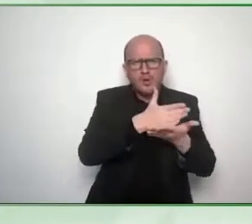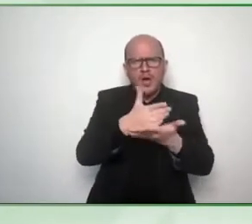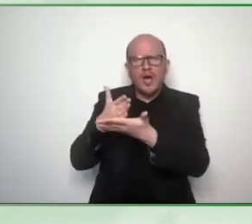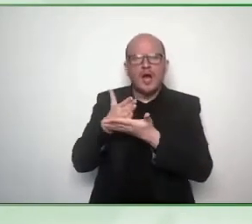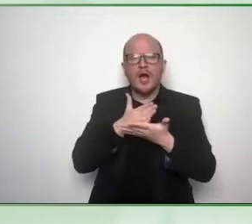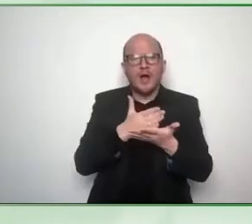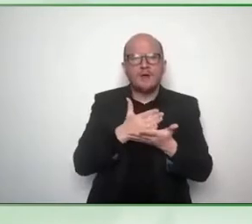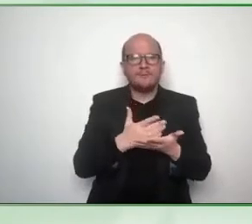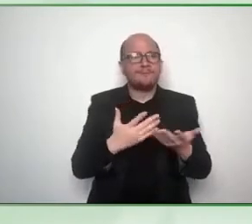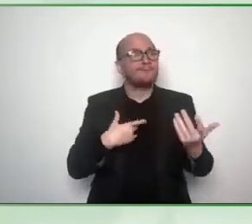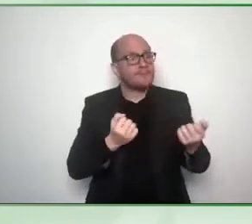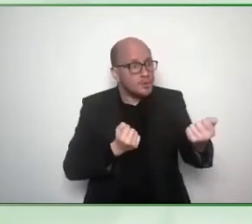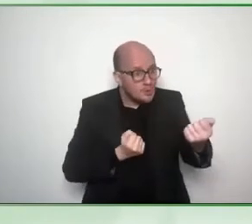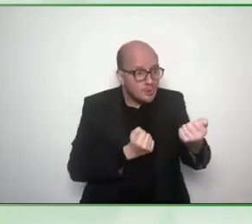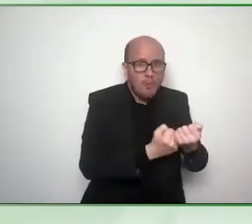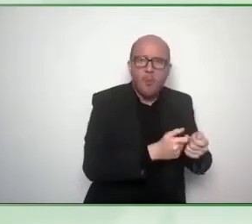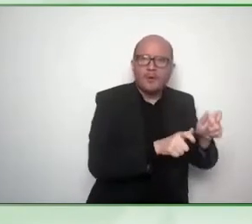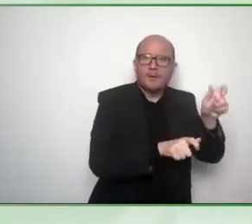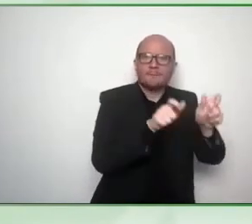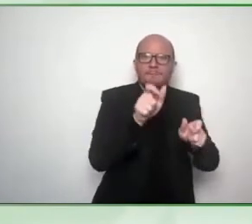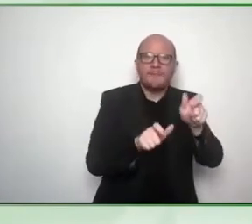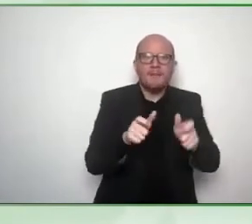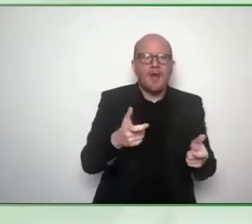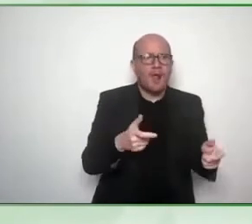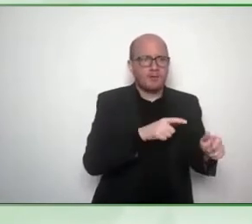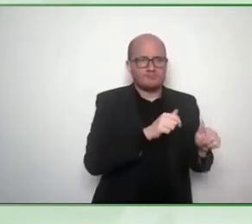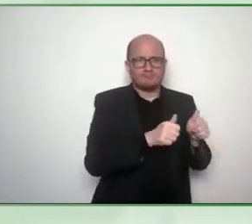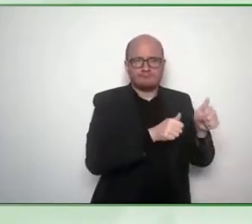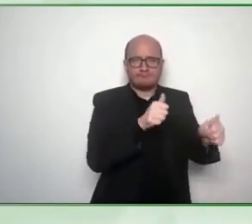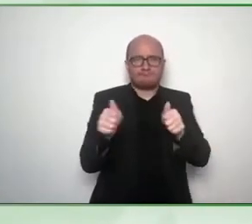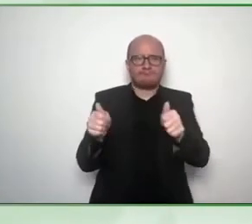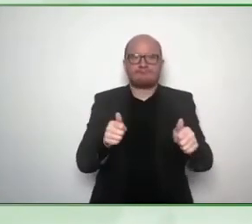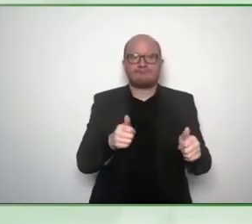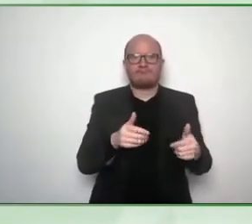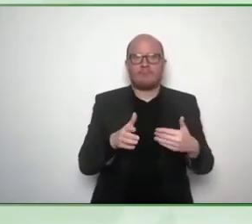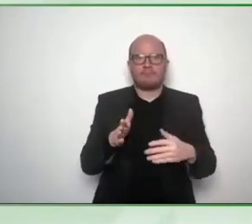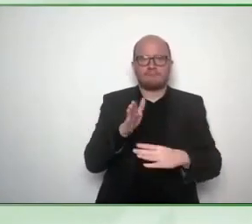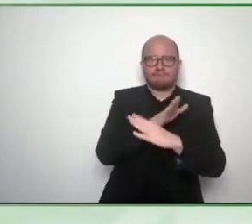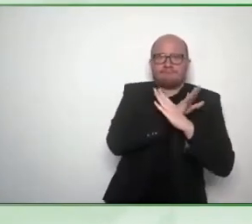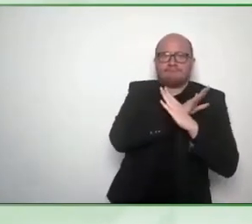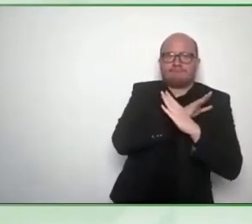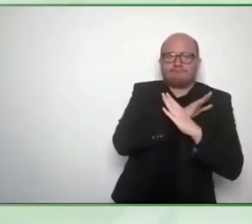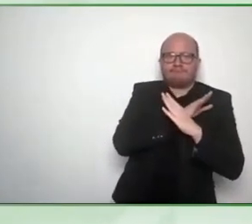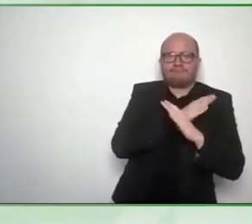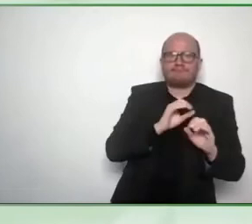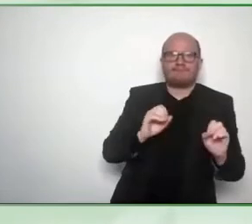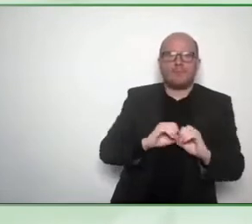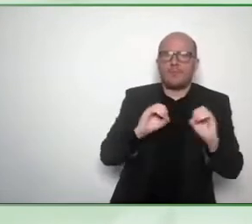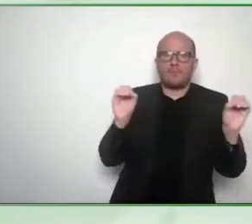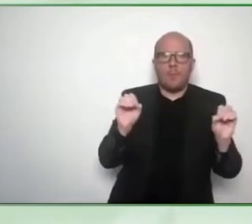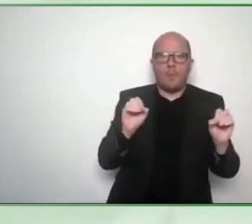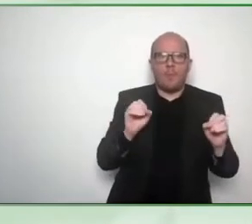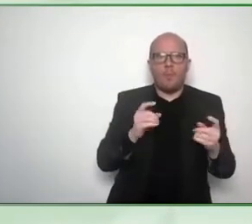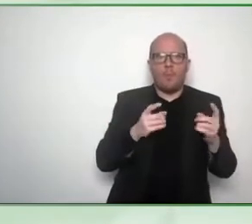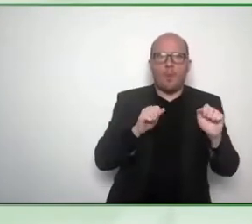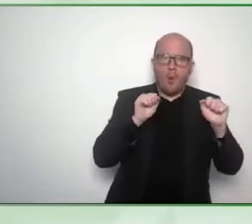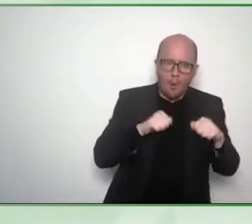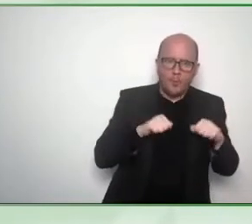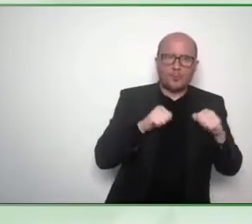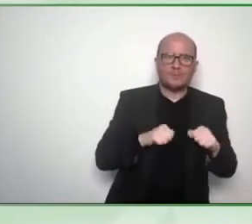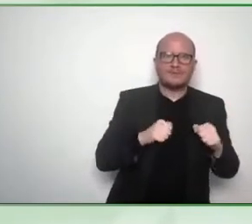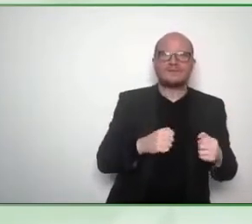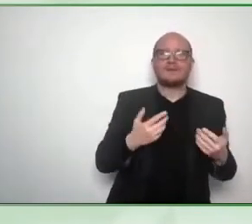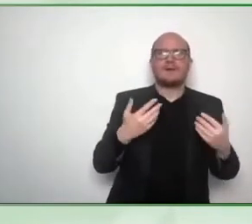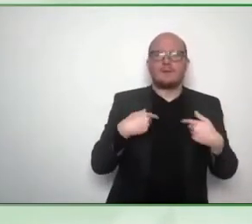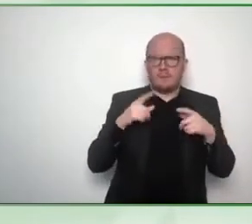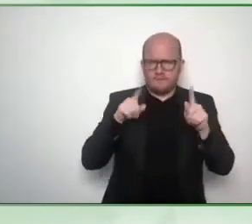so far so we spread out opportunities um of course we also foster innovation in all types also